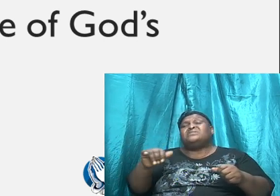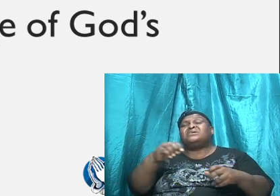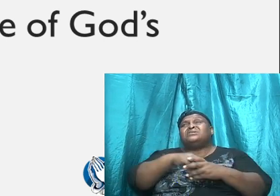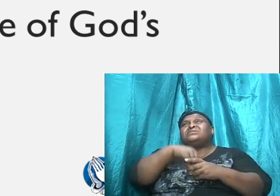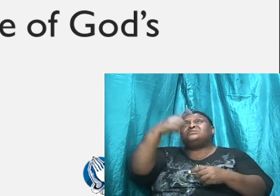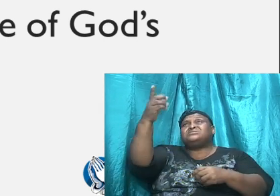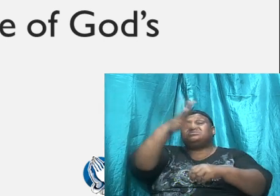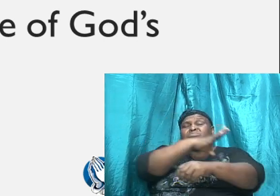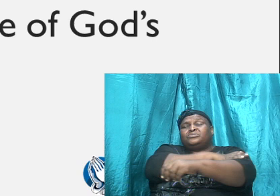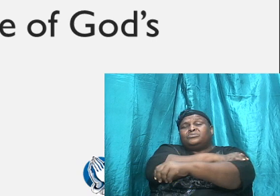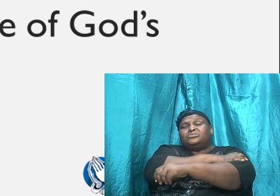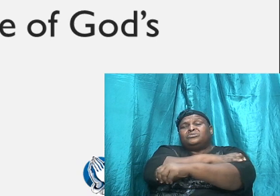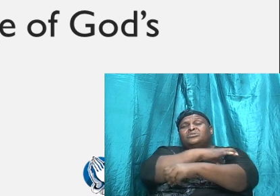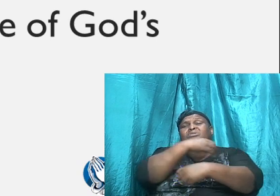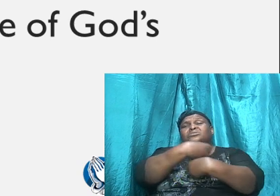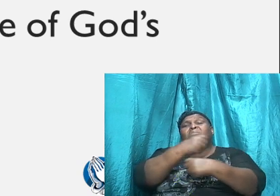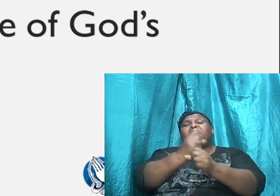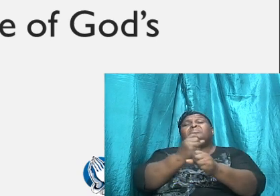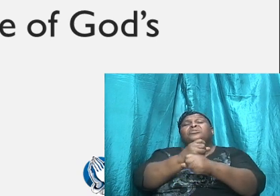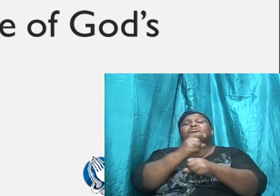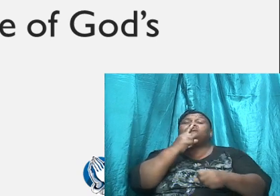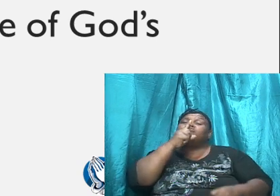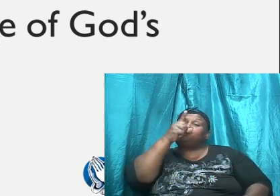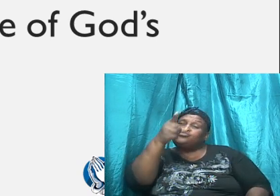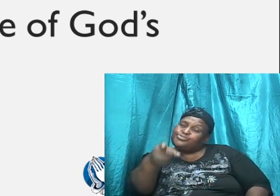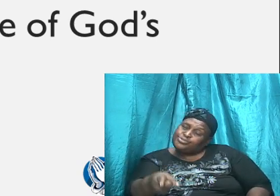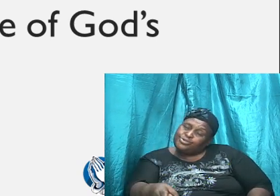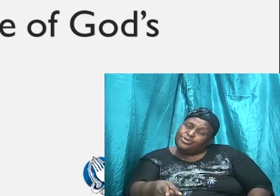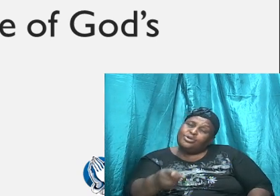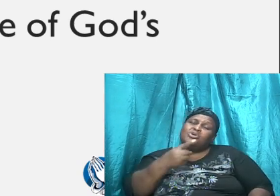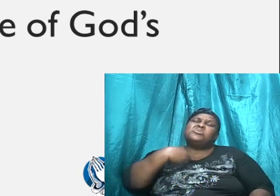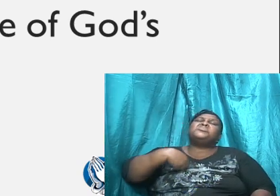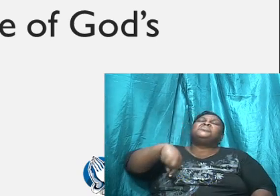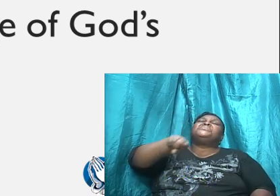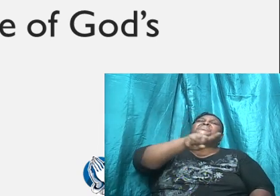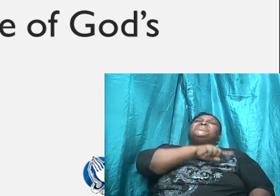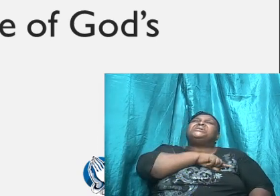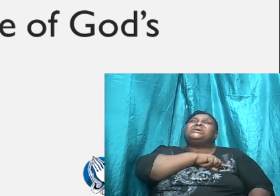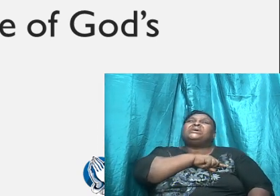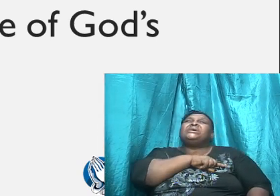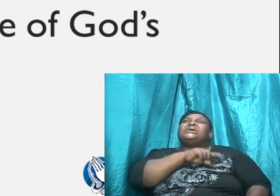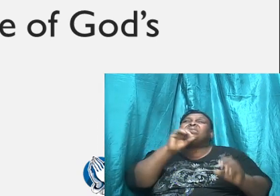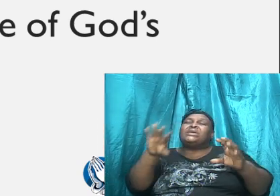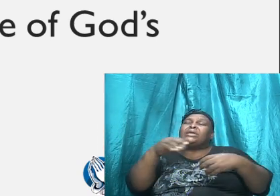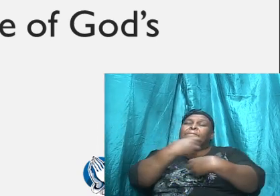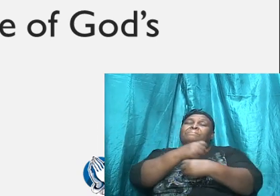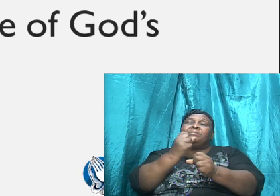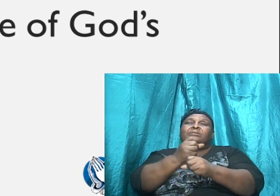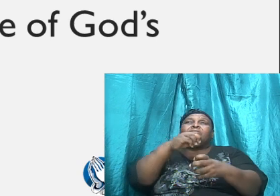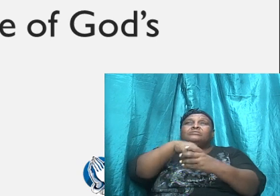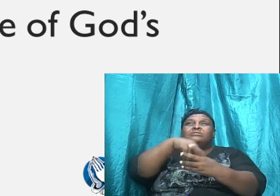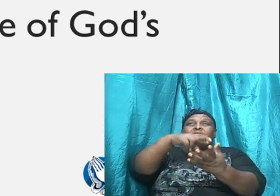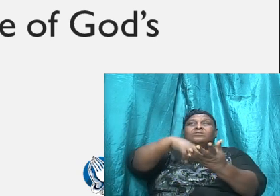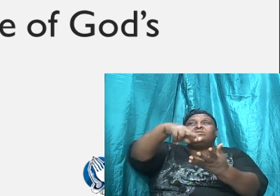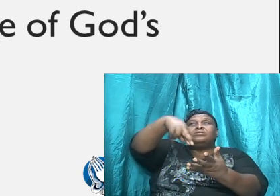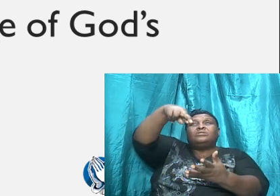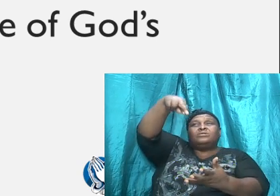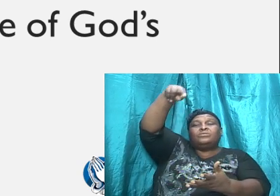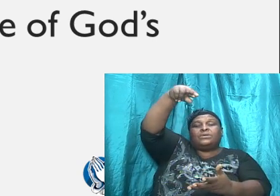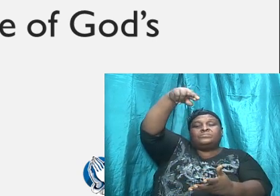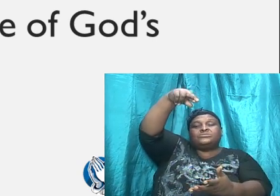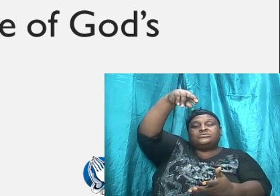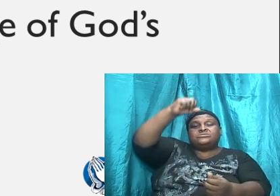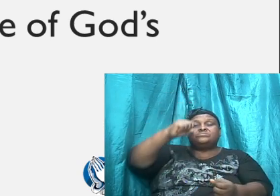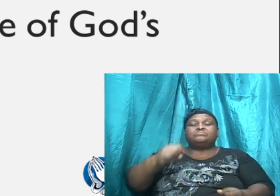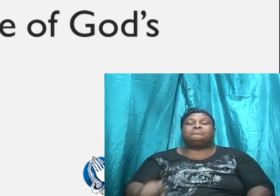his power, to ensure that we can make it in the kingdom of